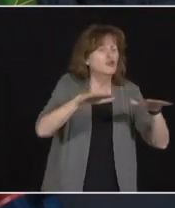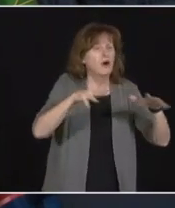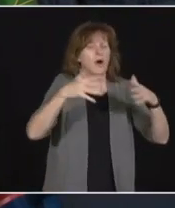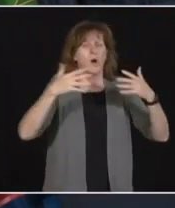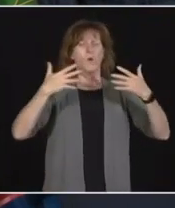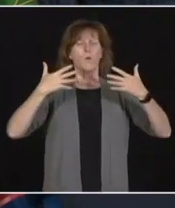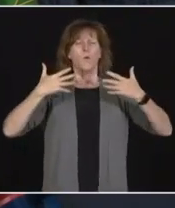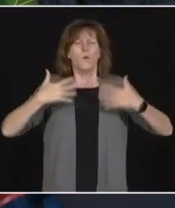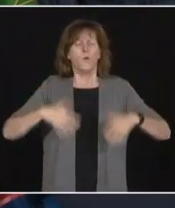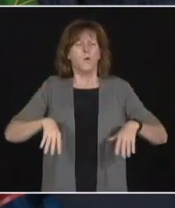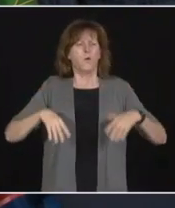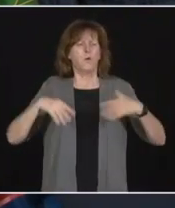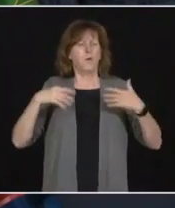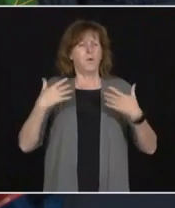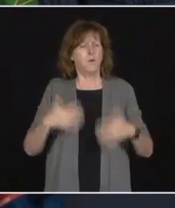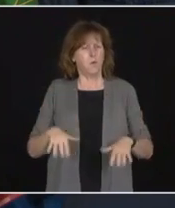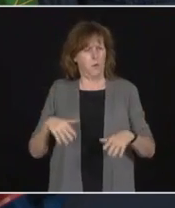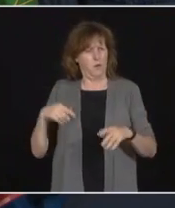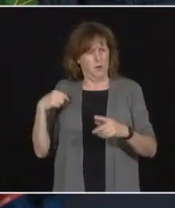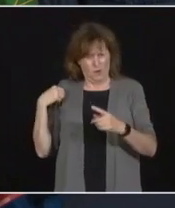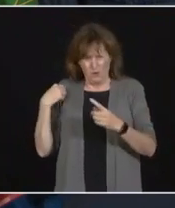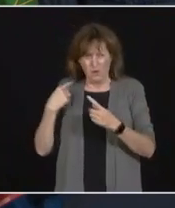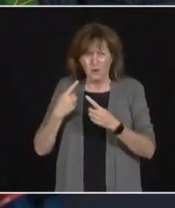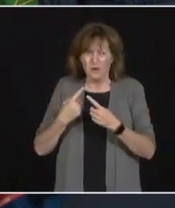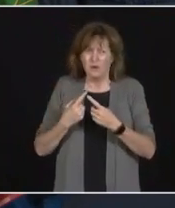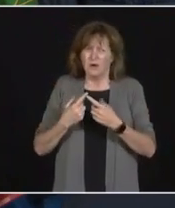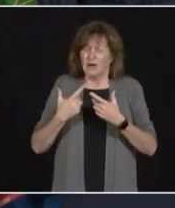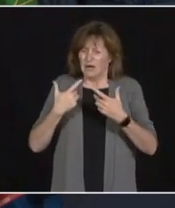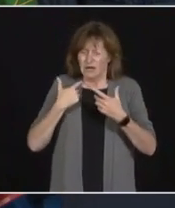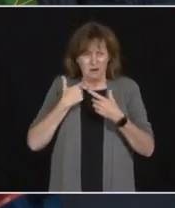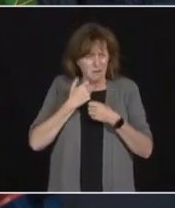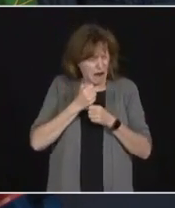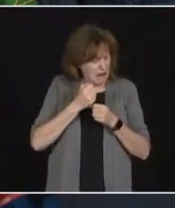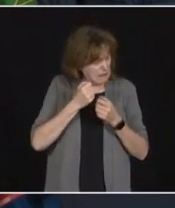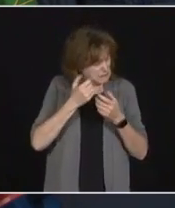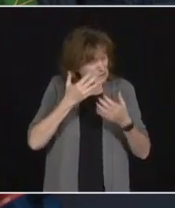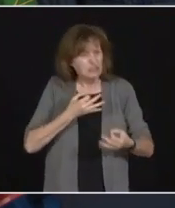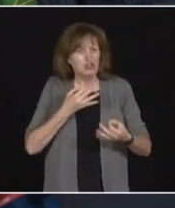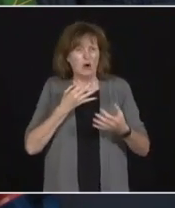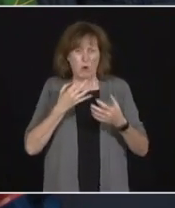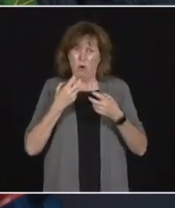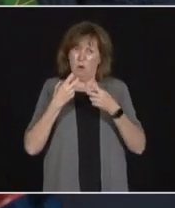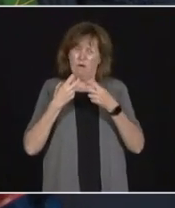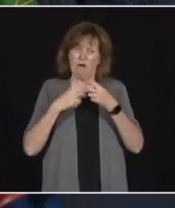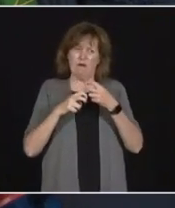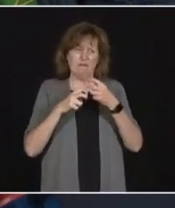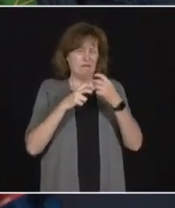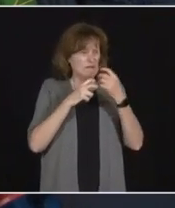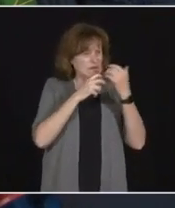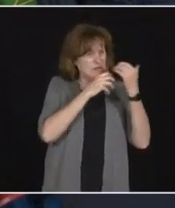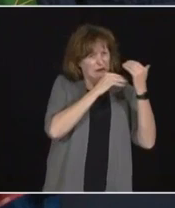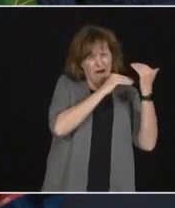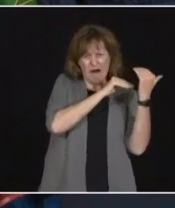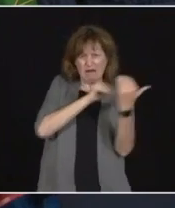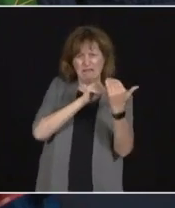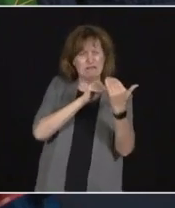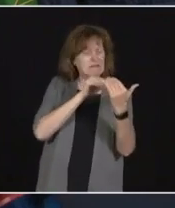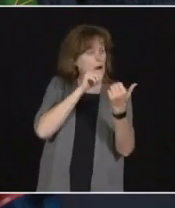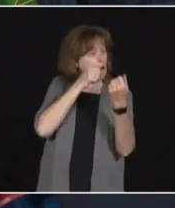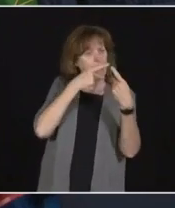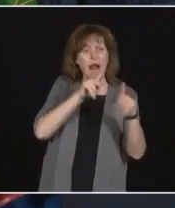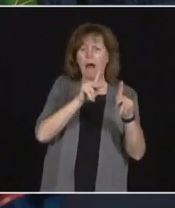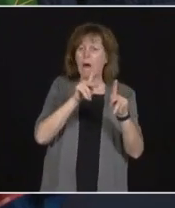difficult decisions to limit outside visitors to these homes. Because keeping COVID